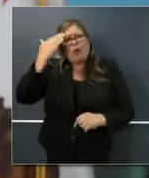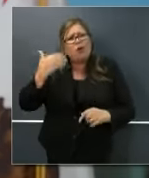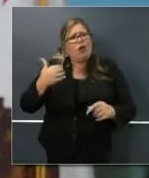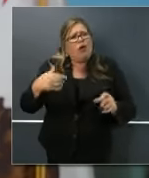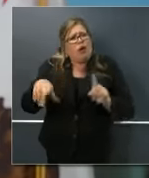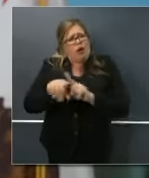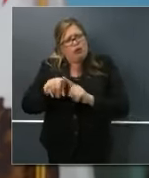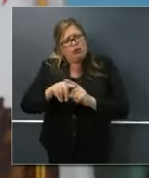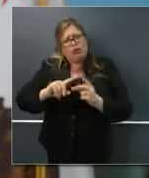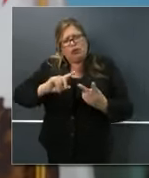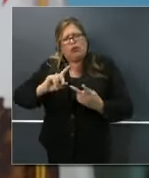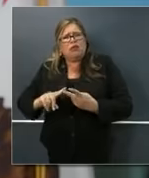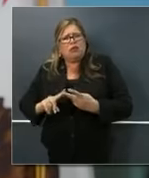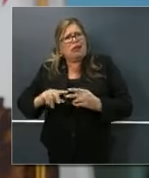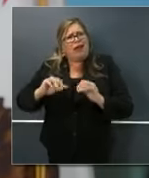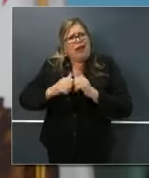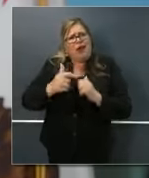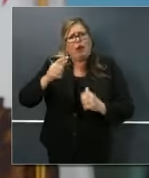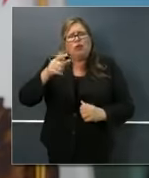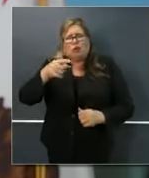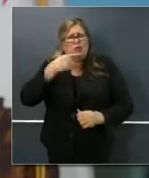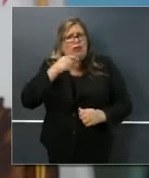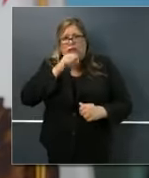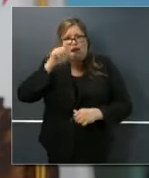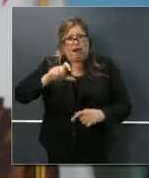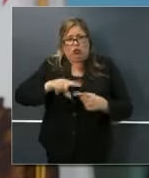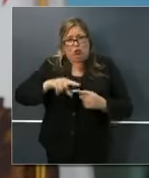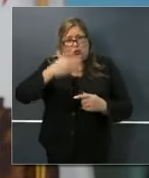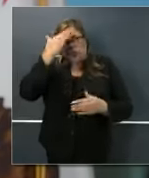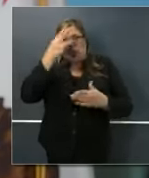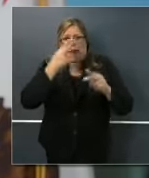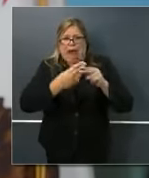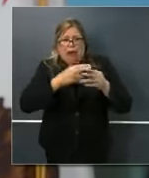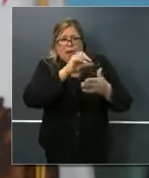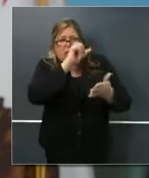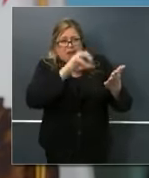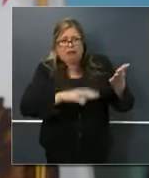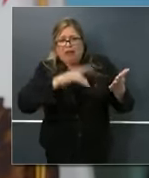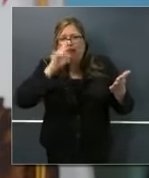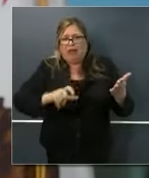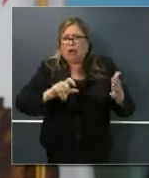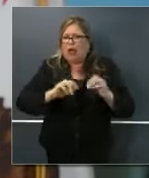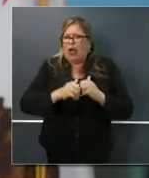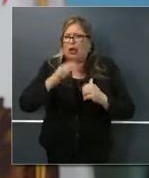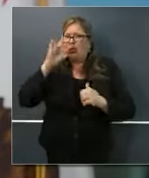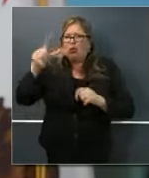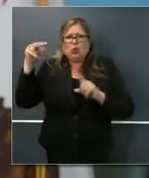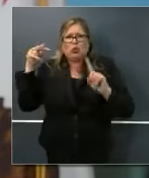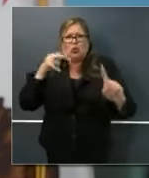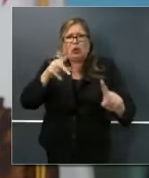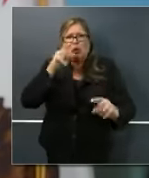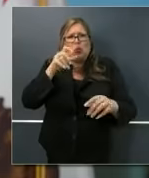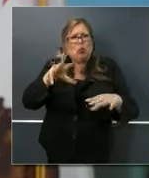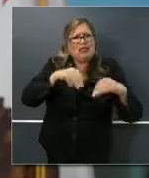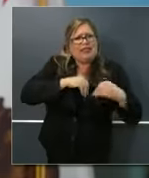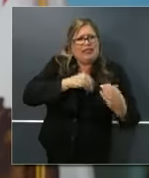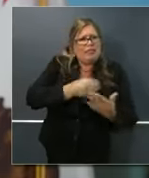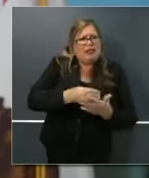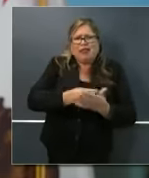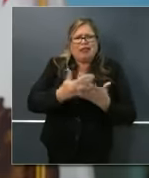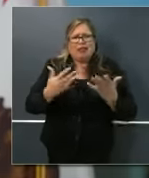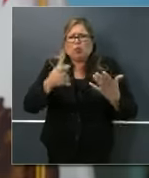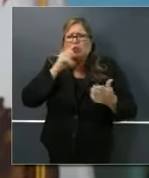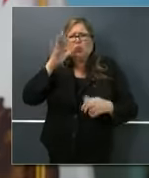keep track of who is getting the money or how many people will be getting the money? And how can you, who's going to oversee